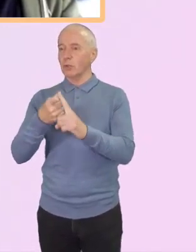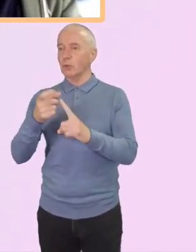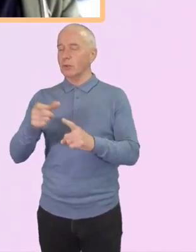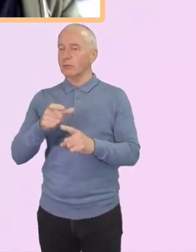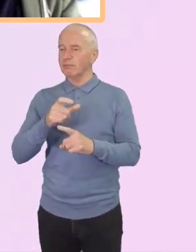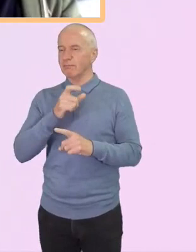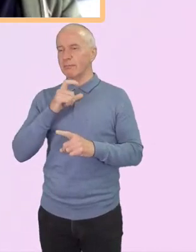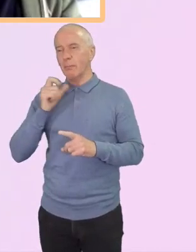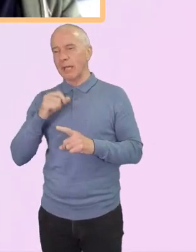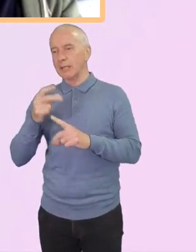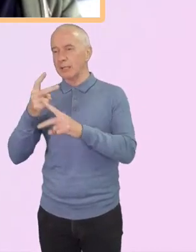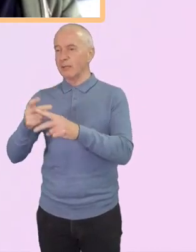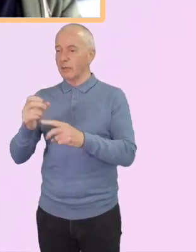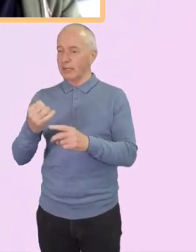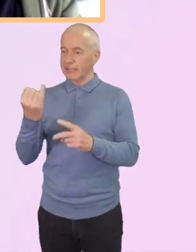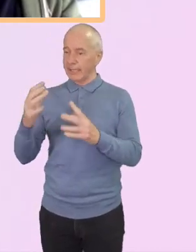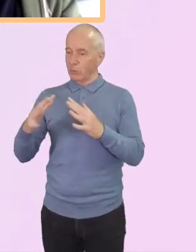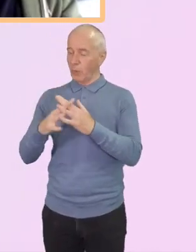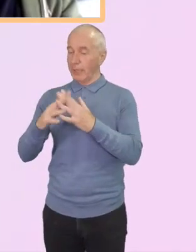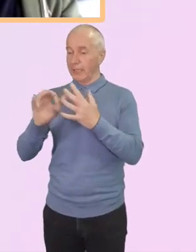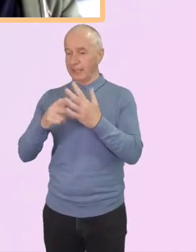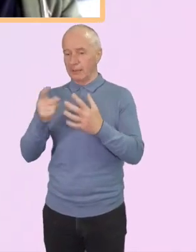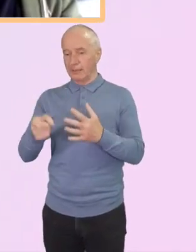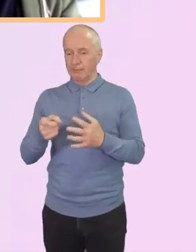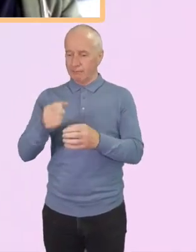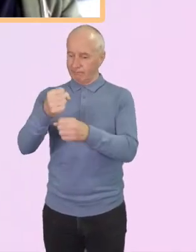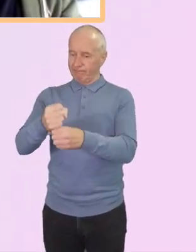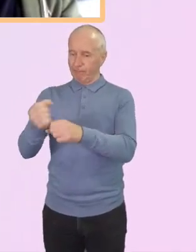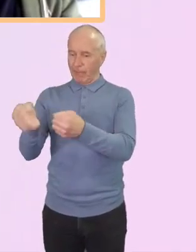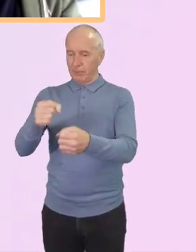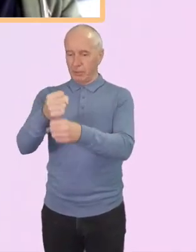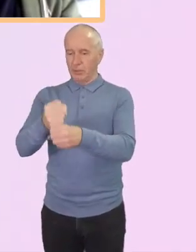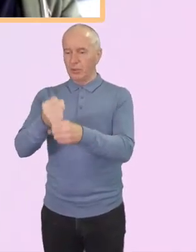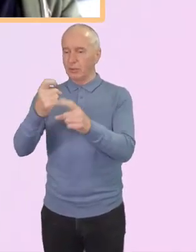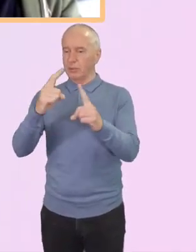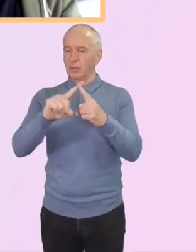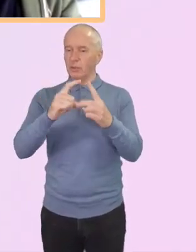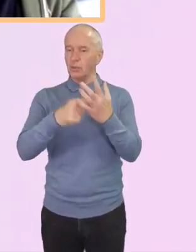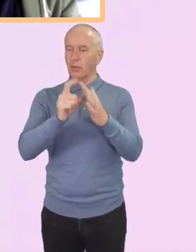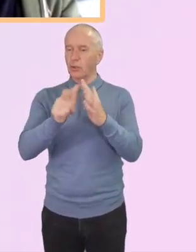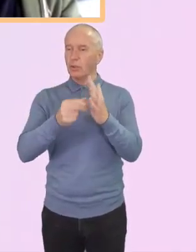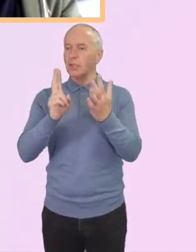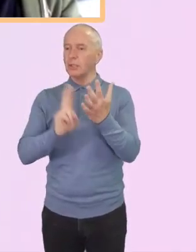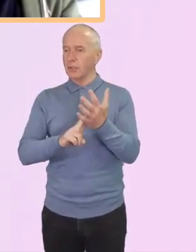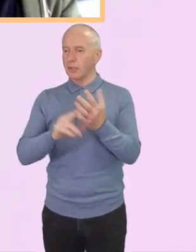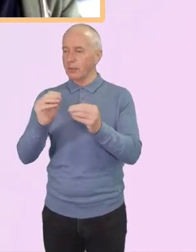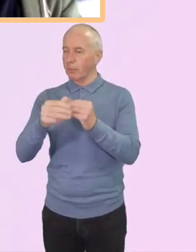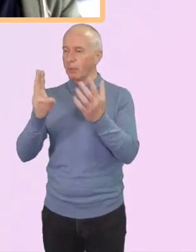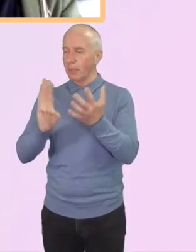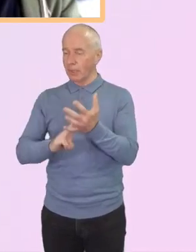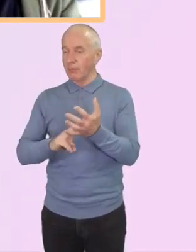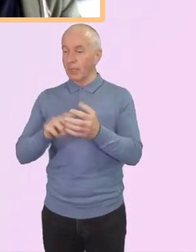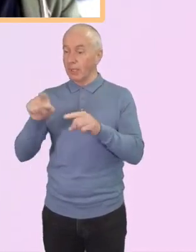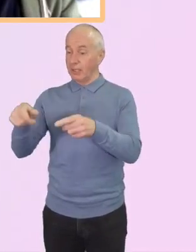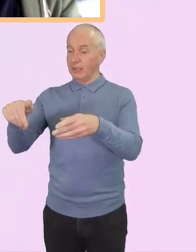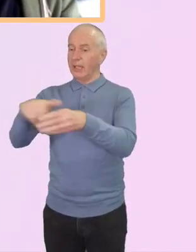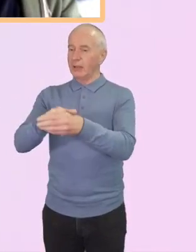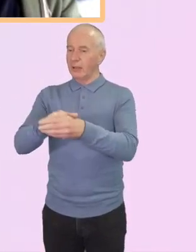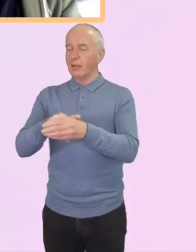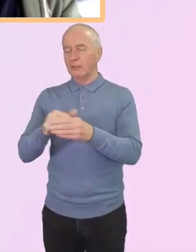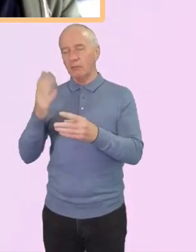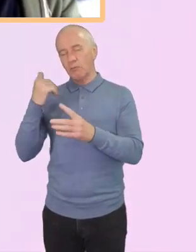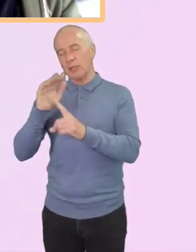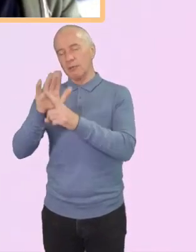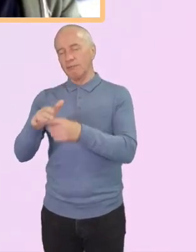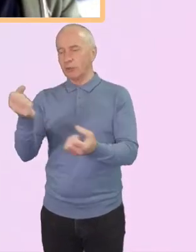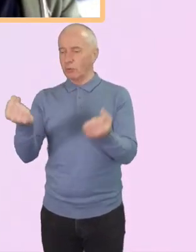Church in Erdington, north of Birmingham and part of the Baptist Union Racial Justice Group. In